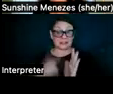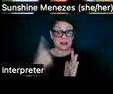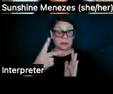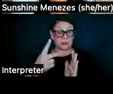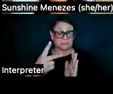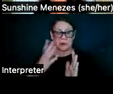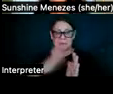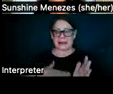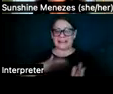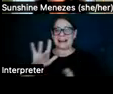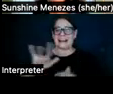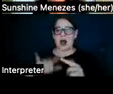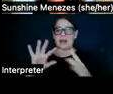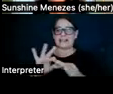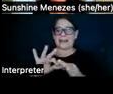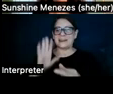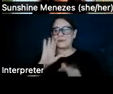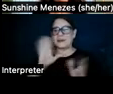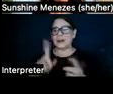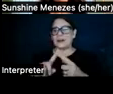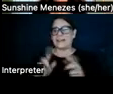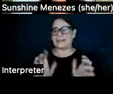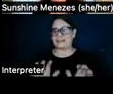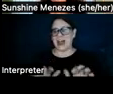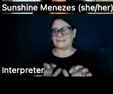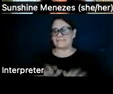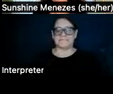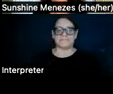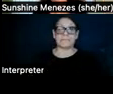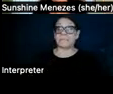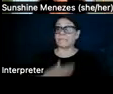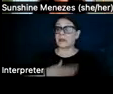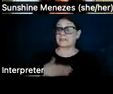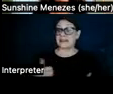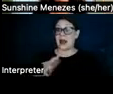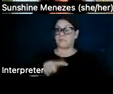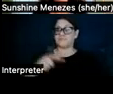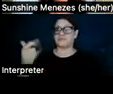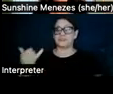click on the link that will be shared in the chat. And now, to today's lecture.